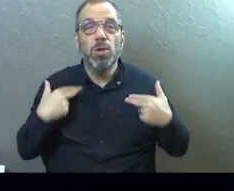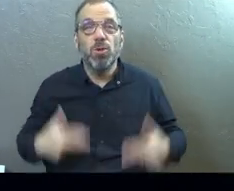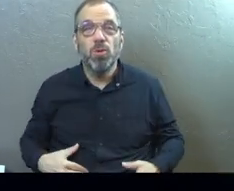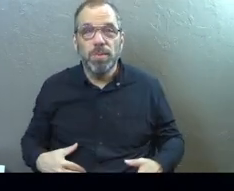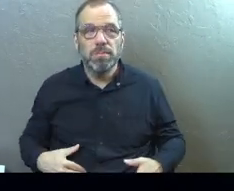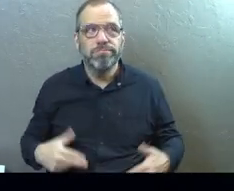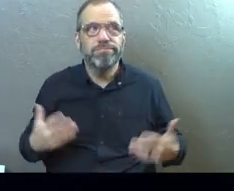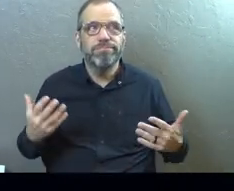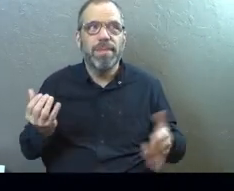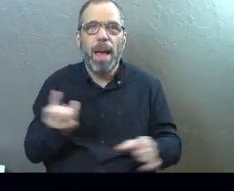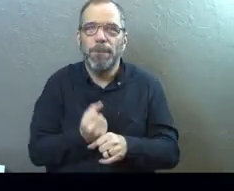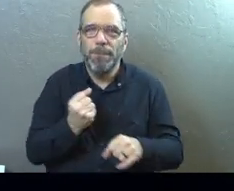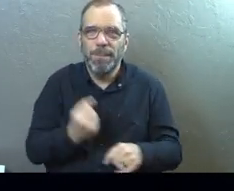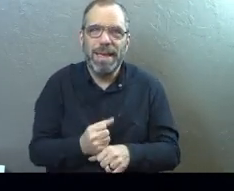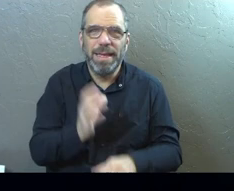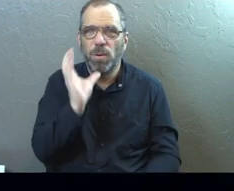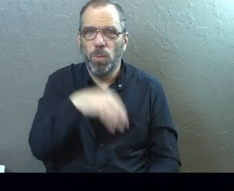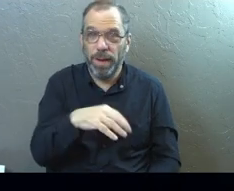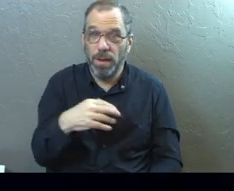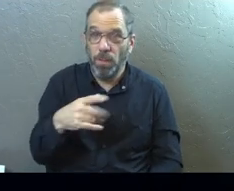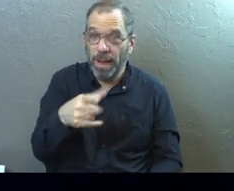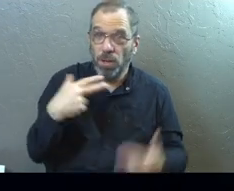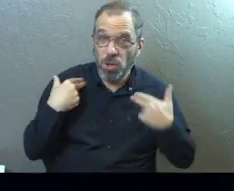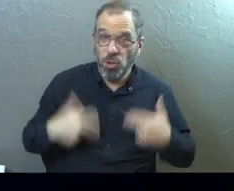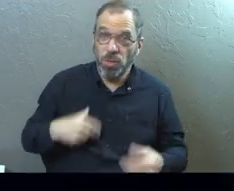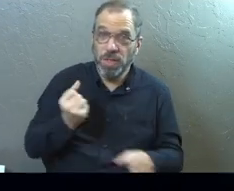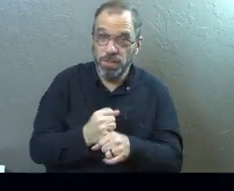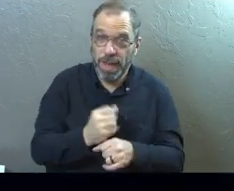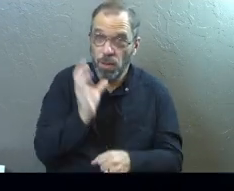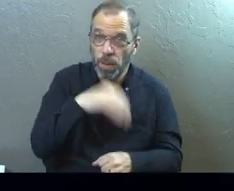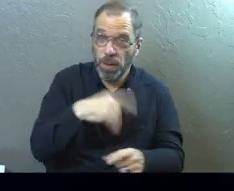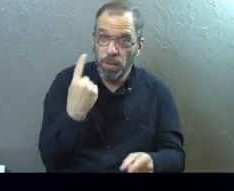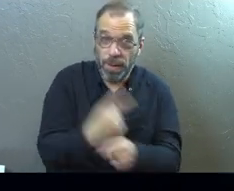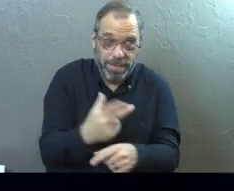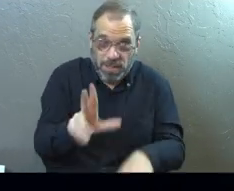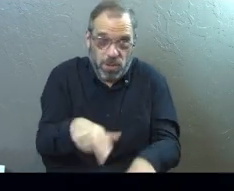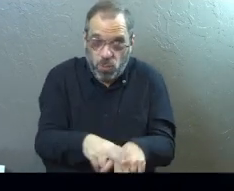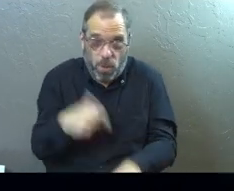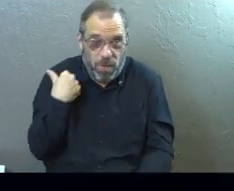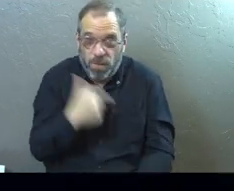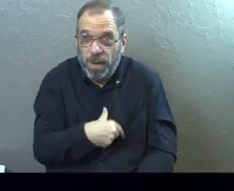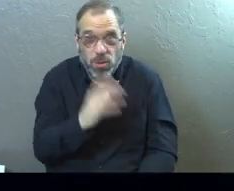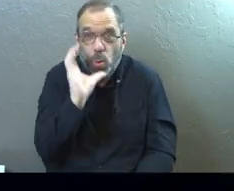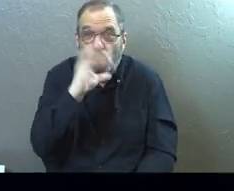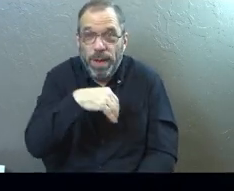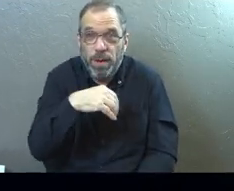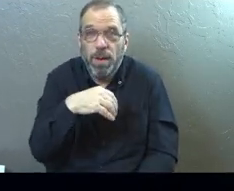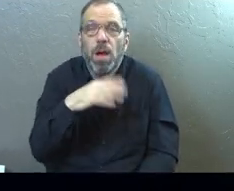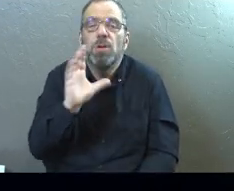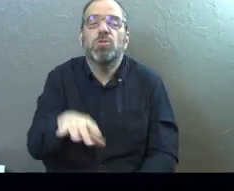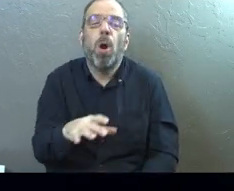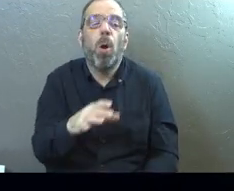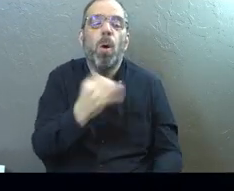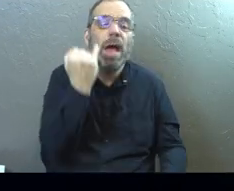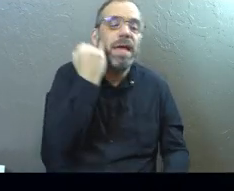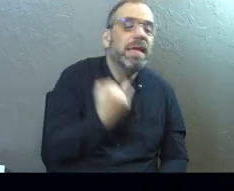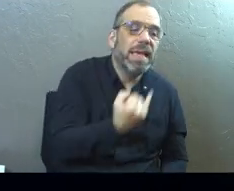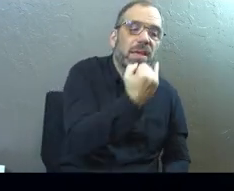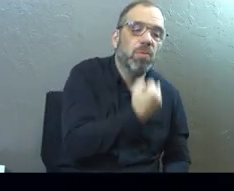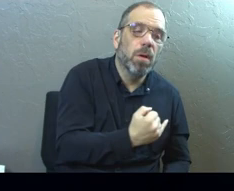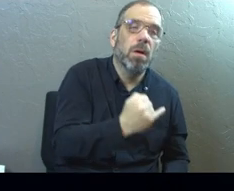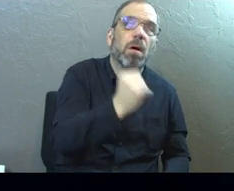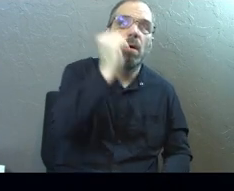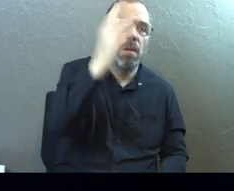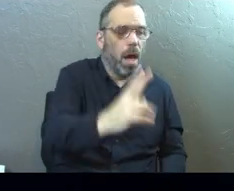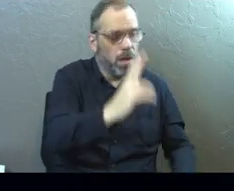make things weird, right? How many of know that human beings make things weird? We just do, man. It's just a real thing, right? And so the original goal for Israel is to be honored